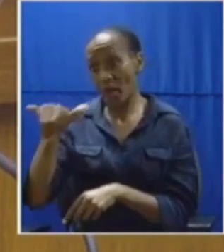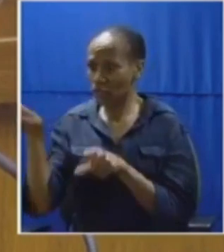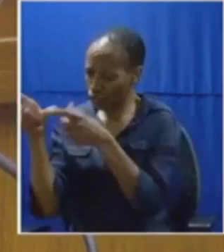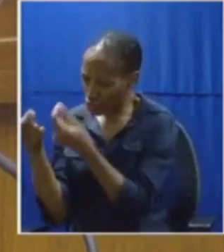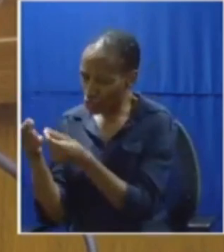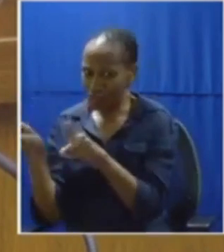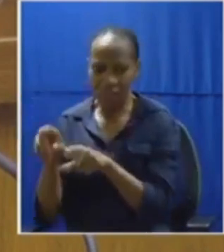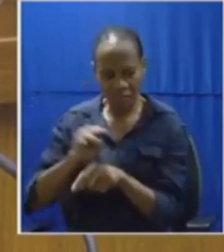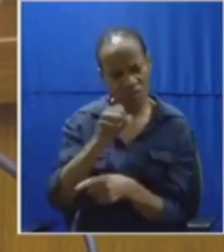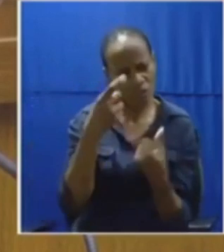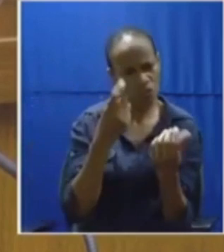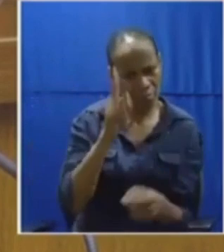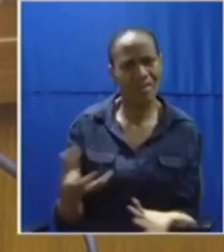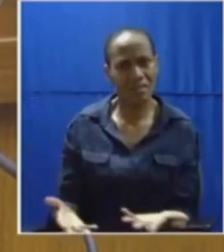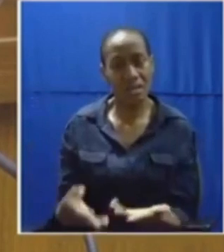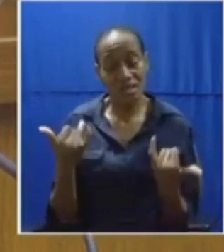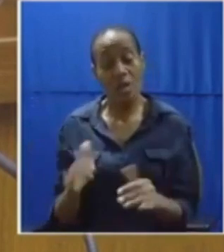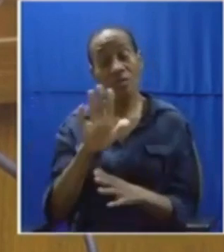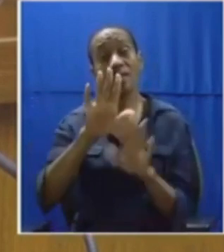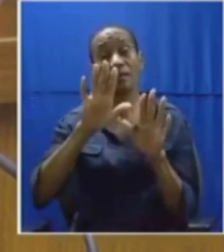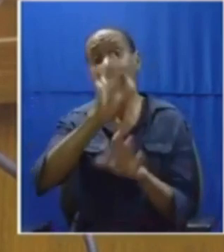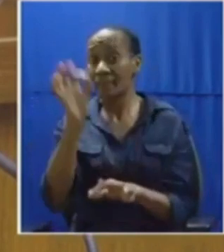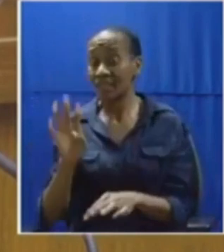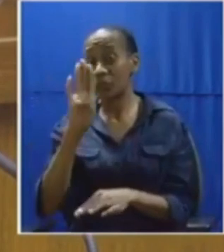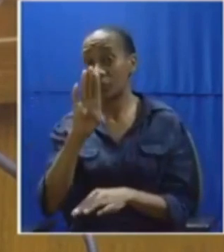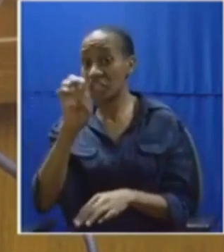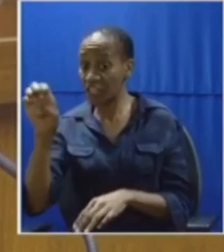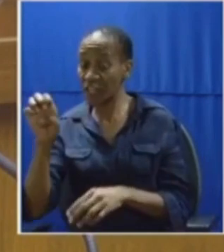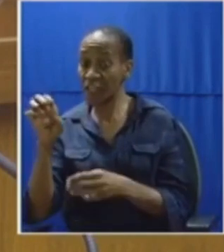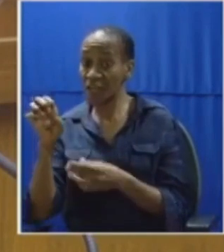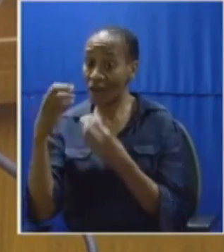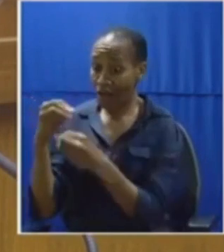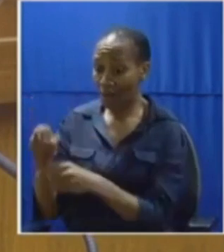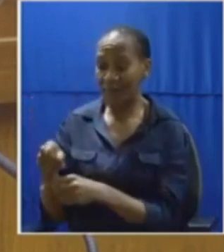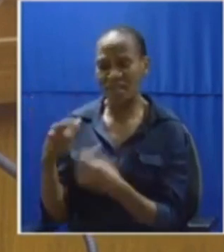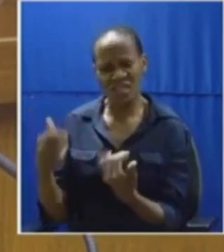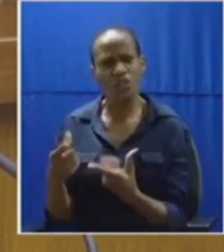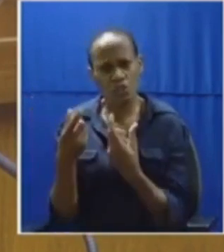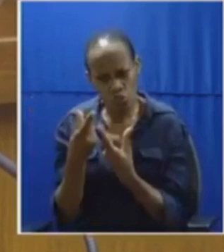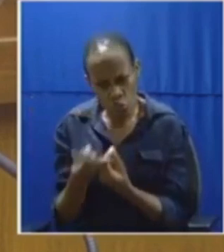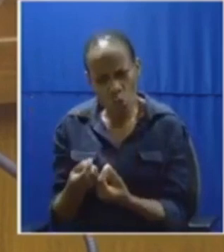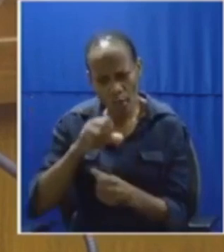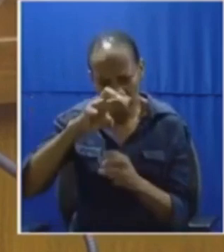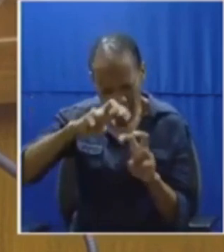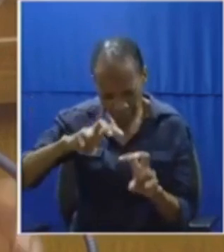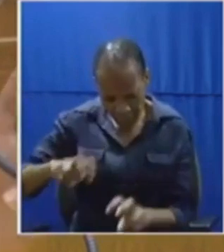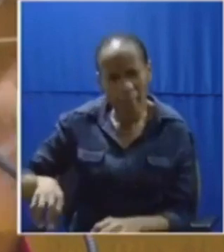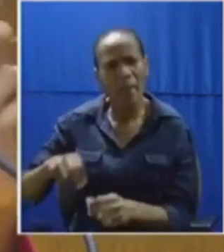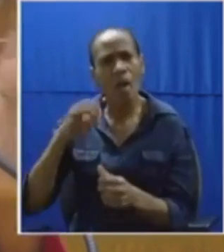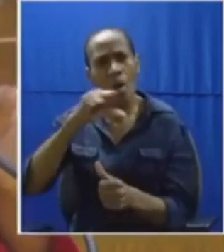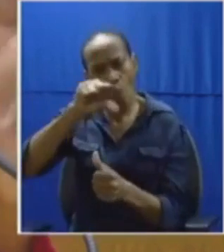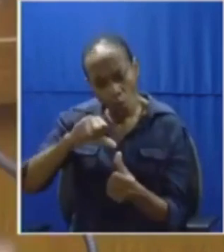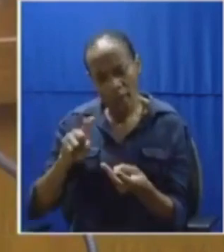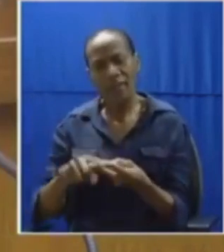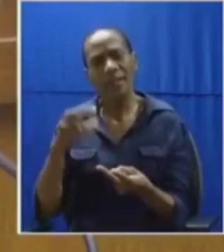shocked if the 10% BEE shareholder of the total consortium that made the oil and gas discovery has some direct